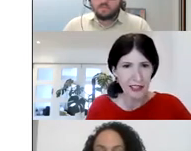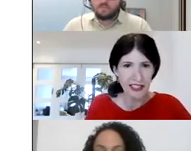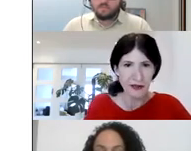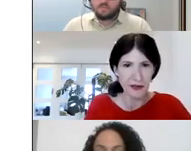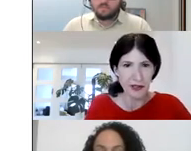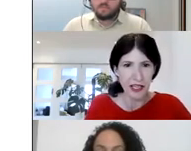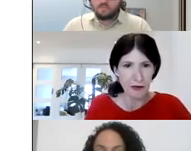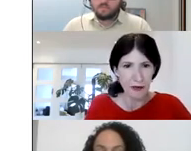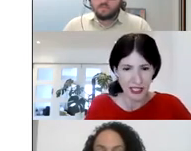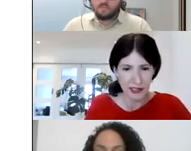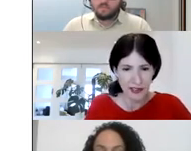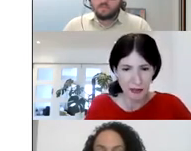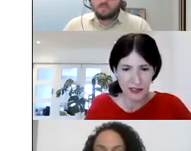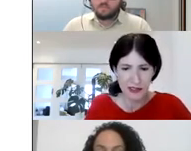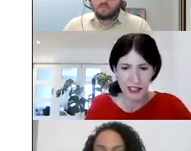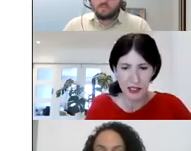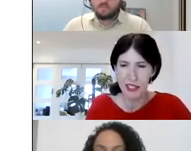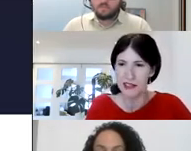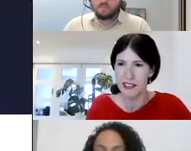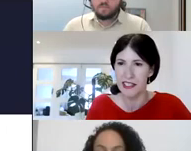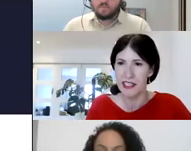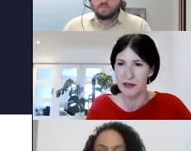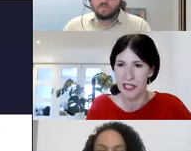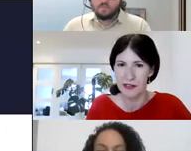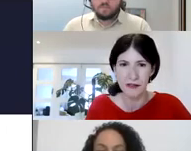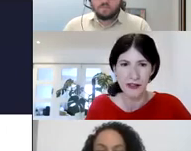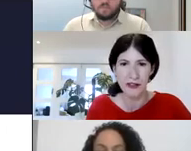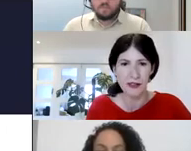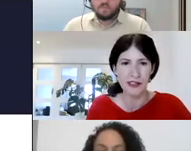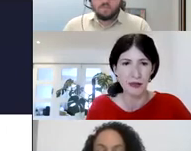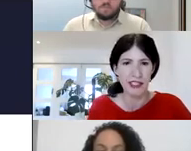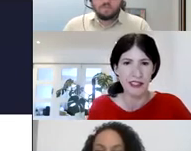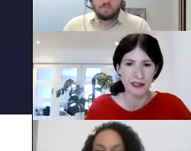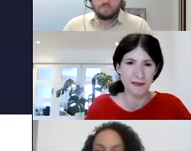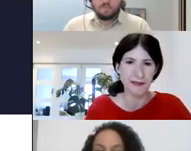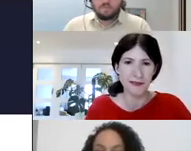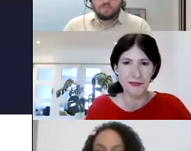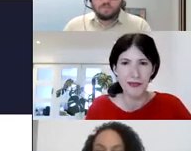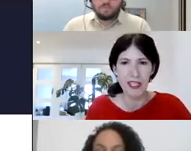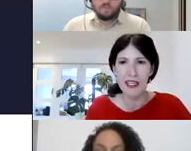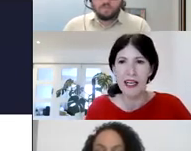so I think that's all with the housekeeping. So now I'm going to have the pleasure of introducing the presenters.